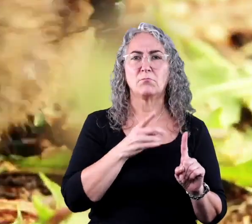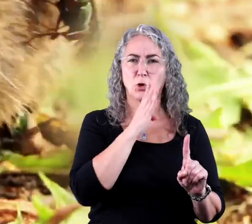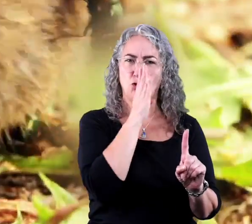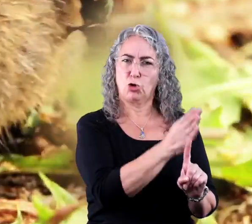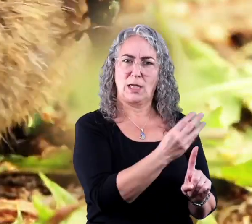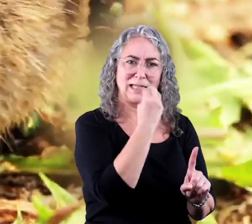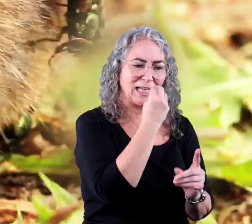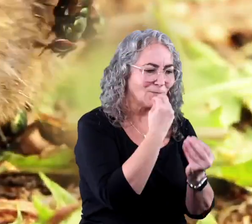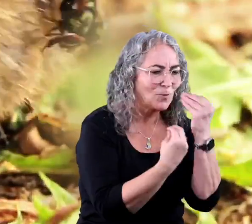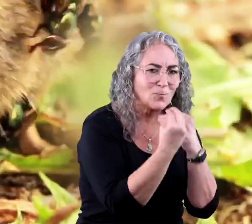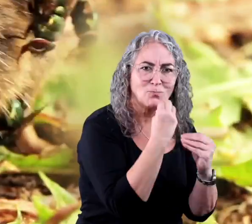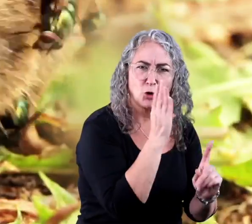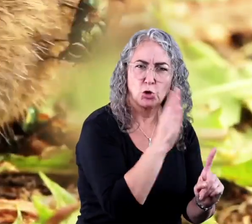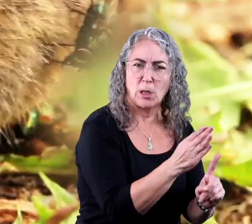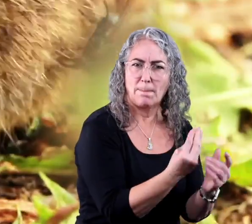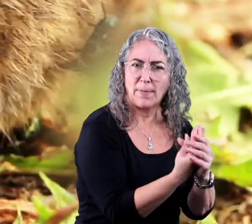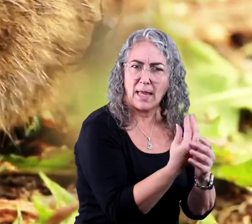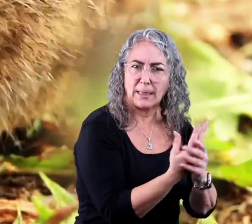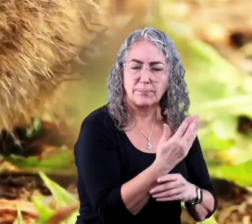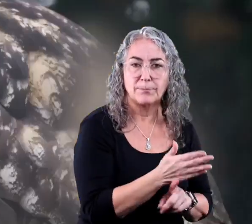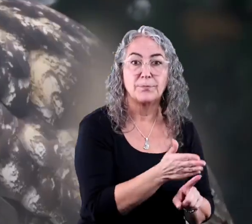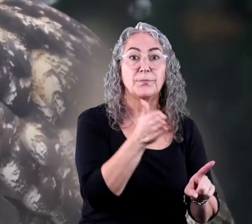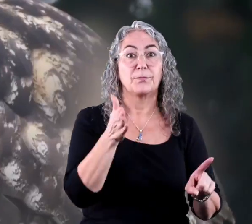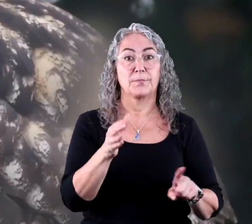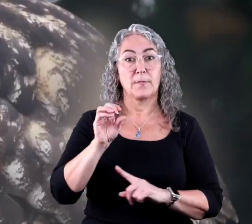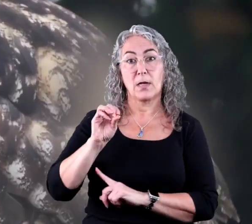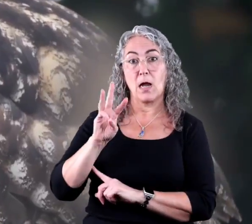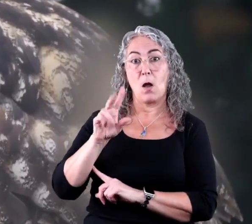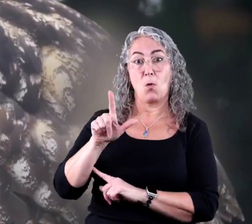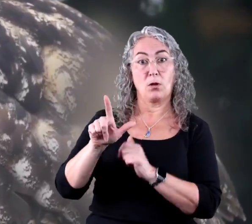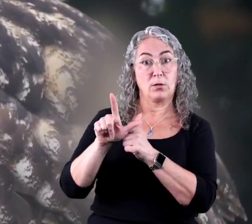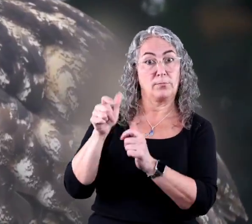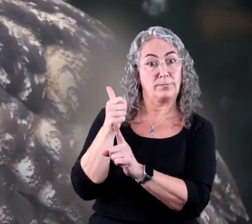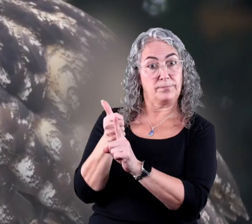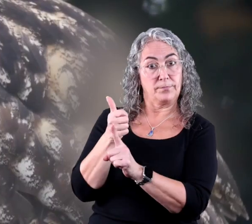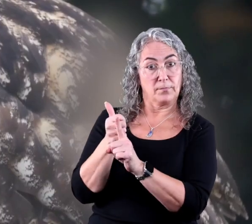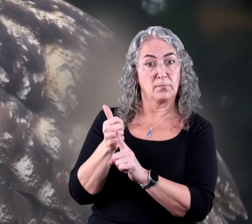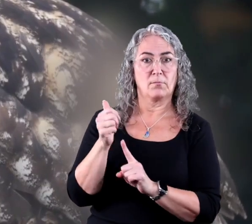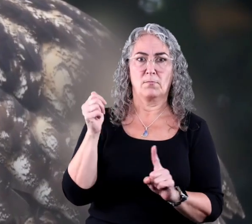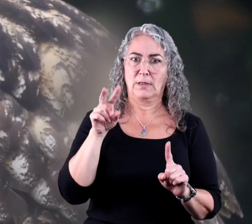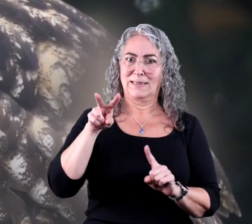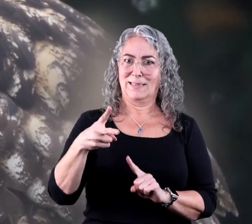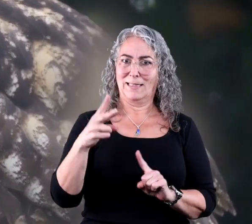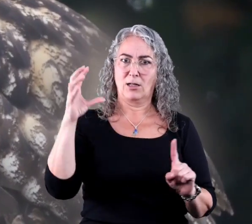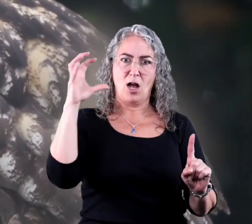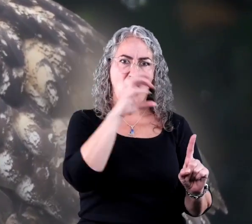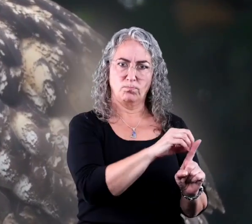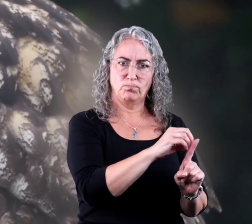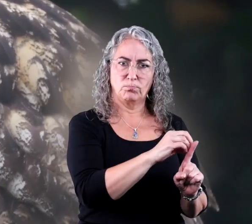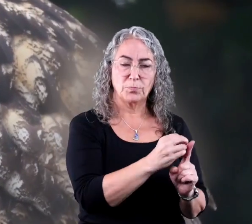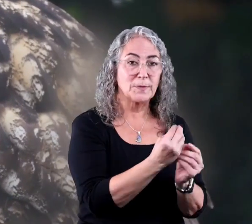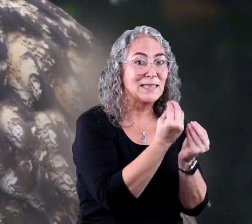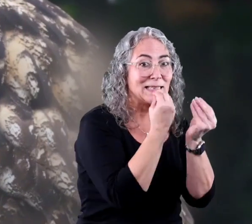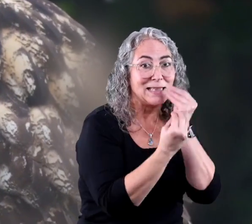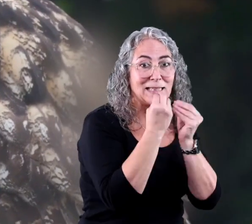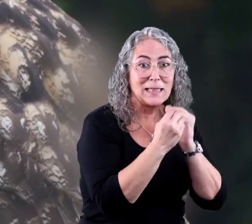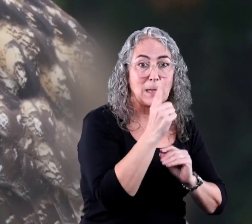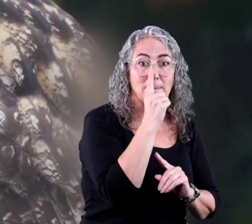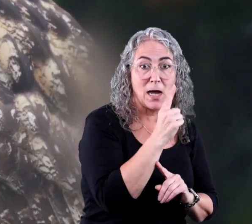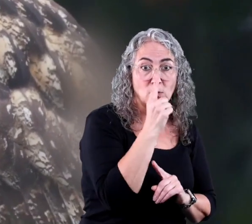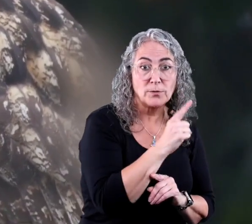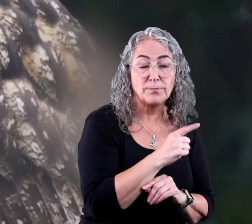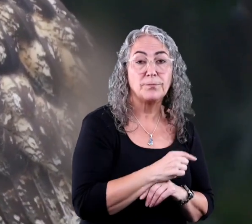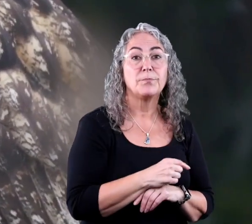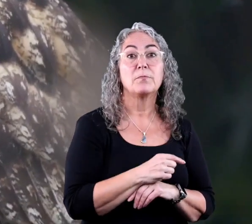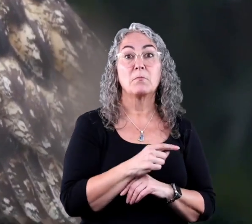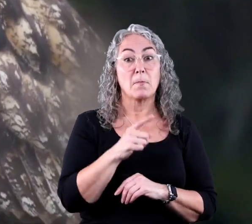energy directly from the plant when they eat it. The owl is a secondary consumer because it gets its energy from the mice when